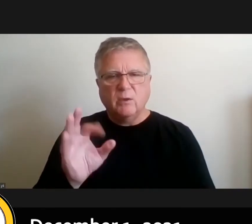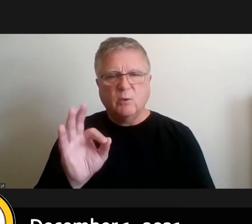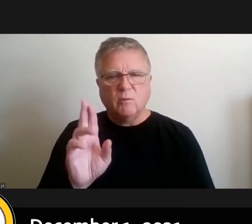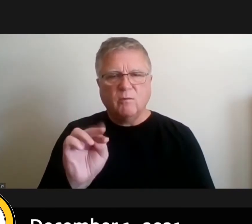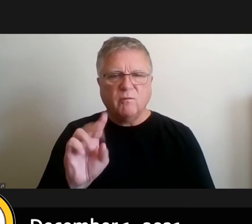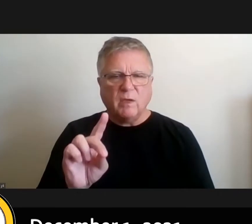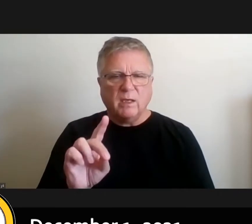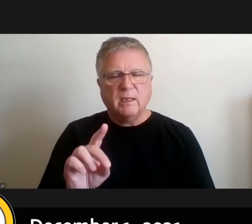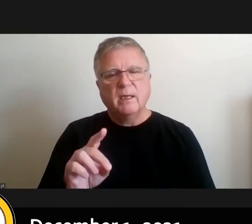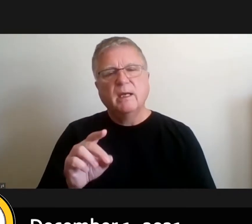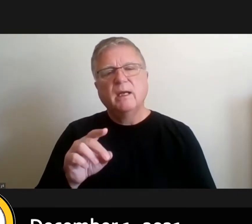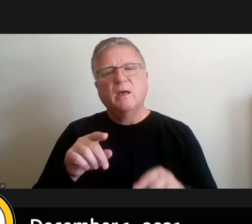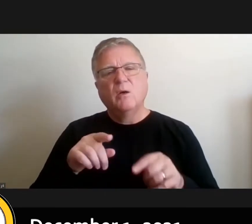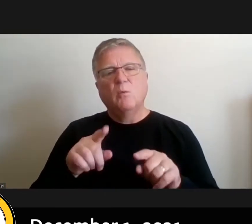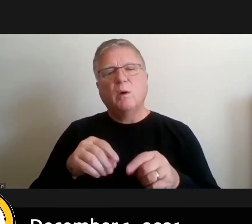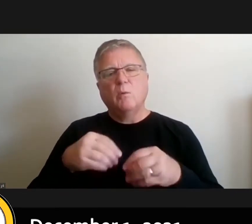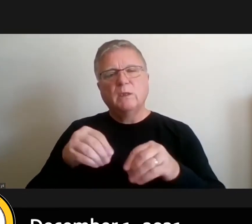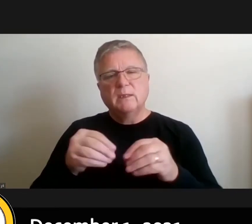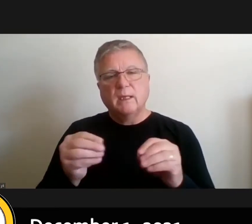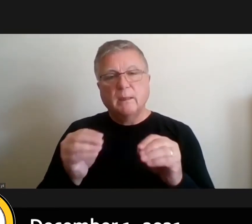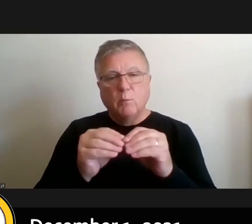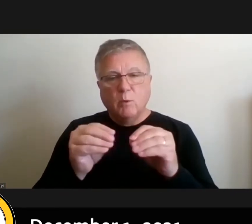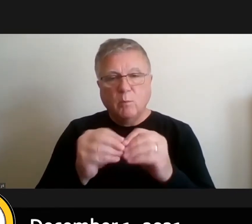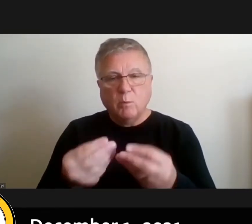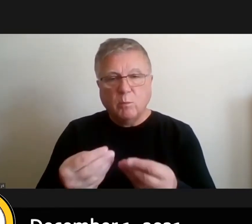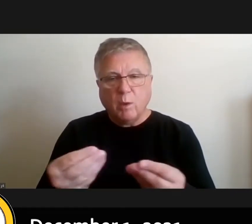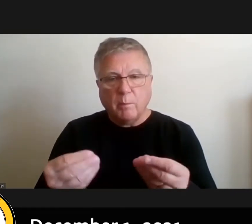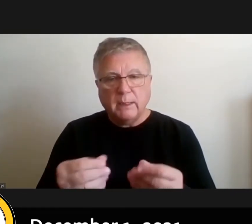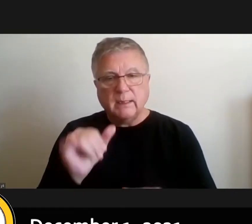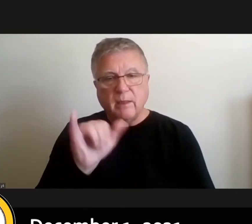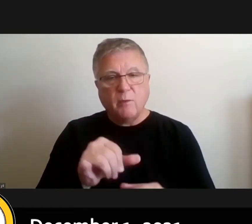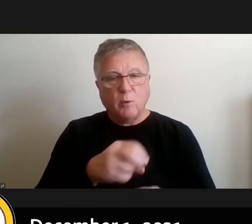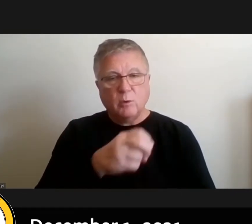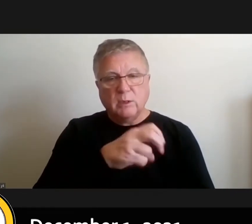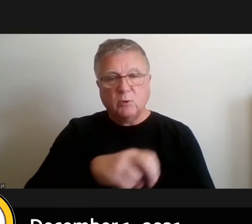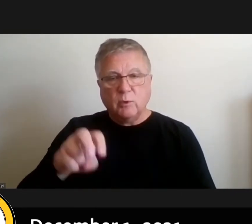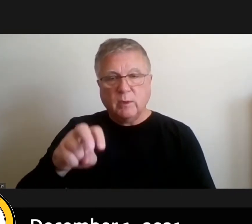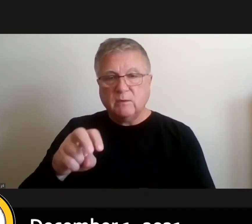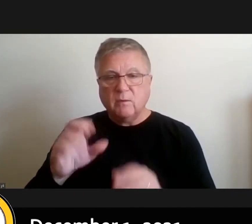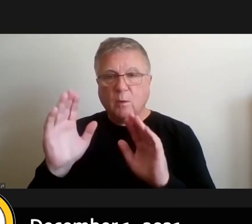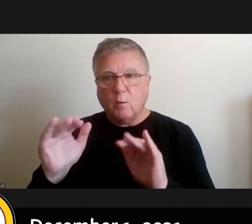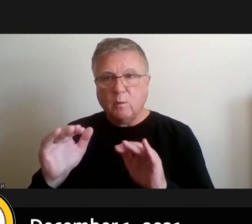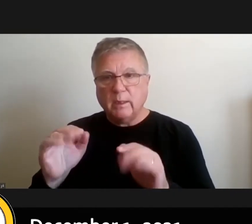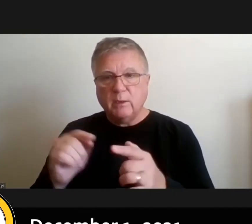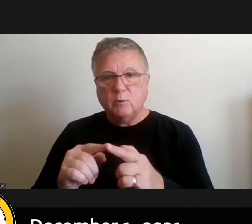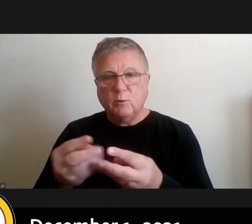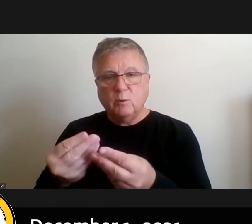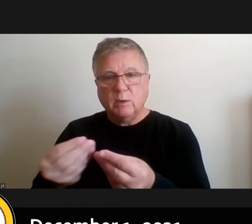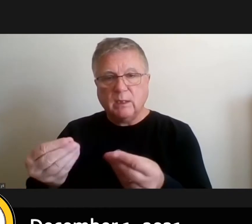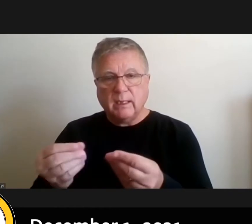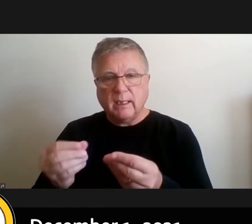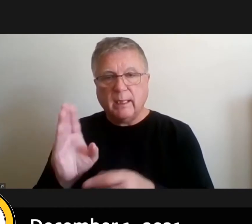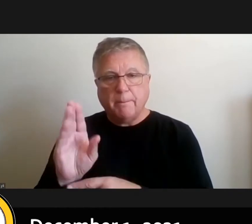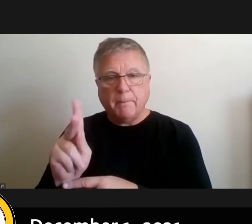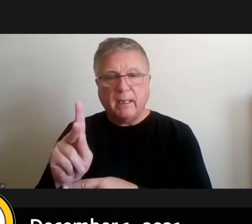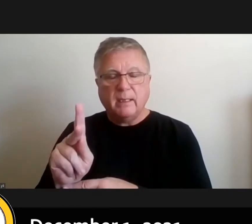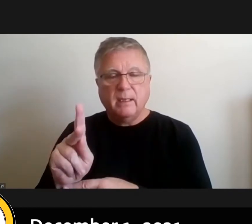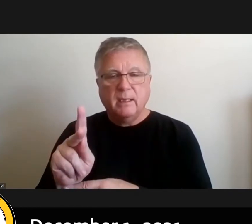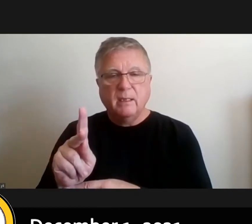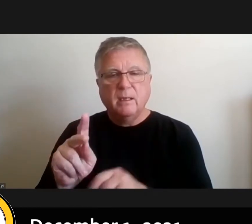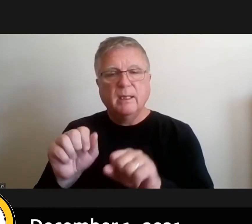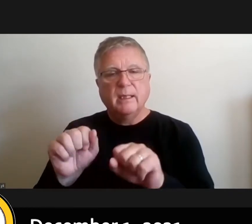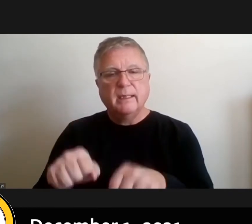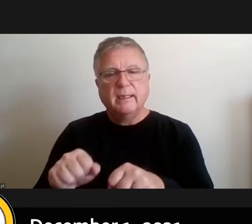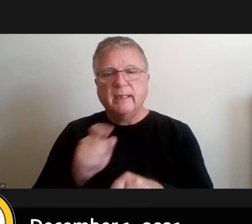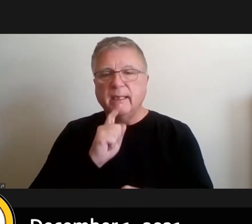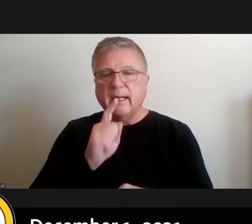more properties and also with ones that transfer hopefully to the land bank that we would able to be able to actually